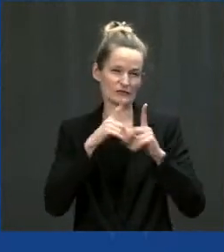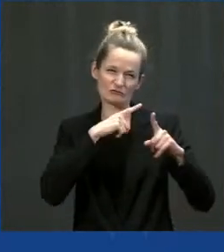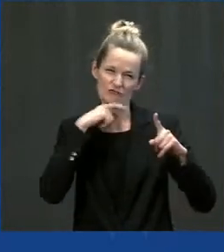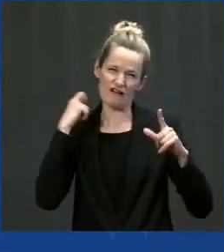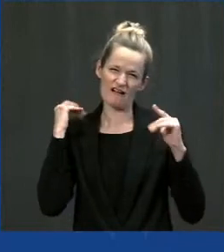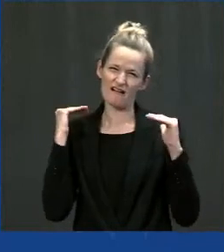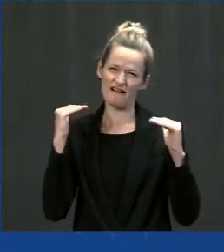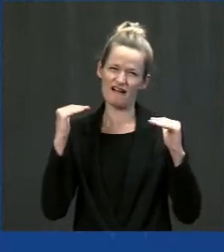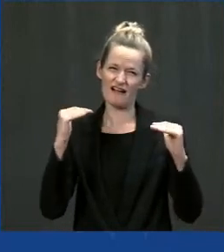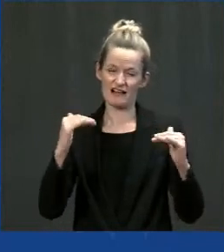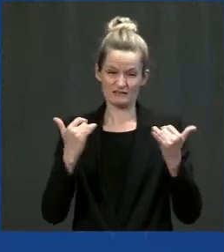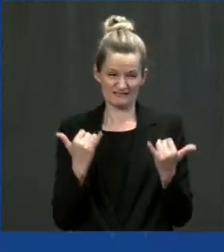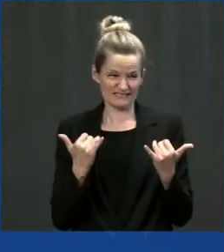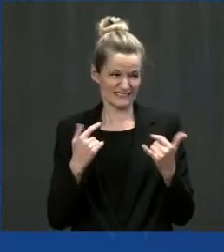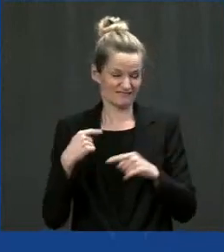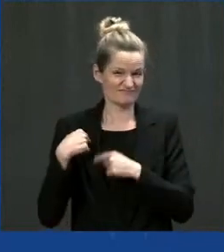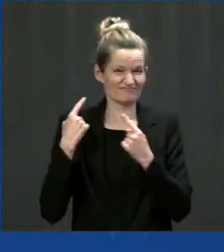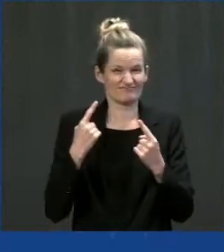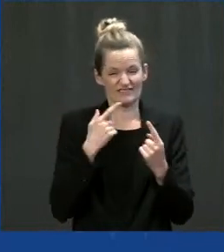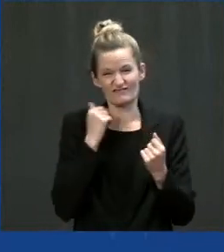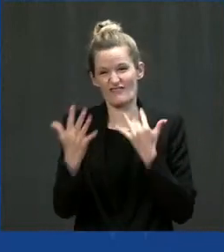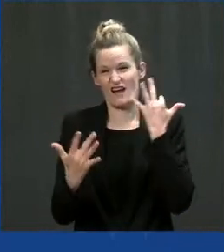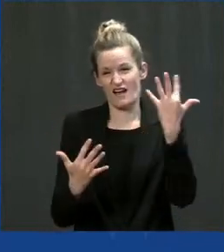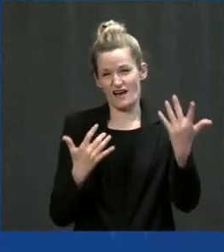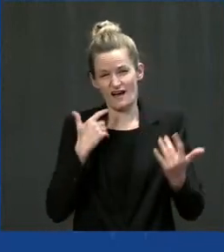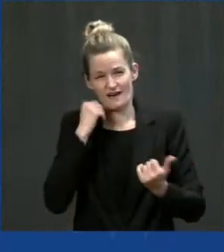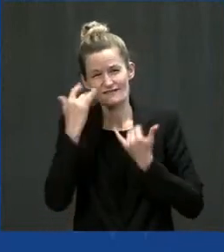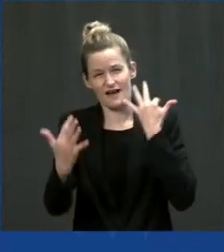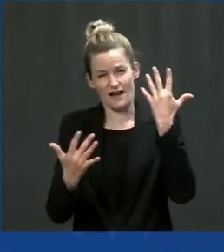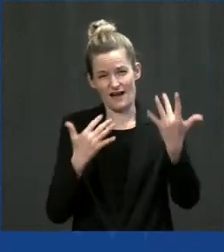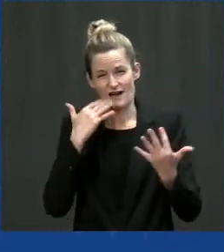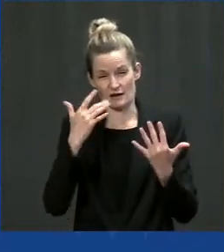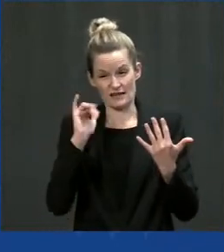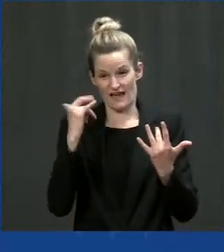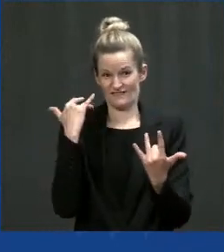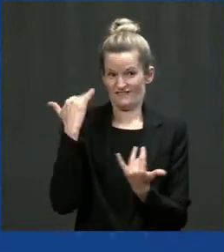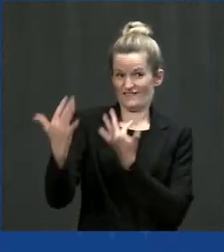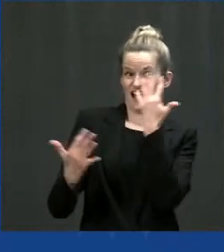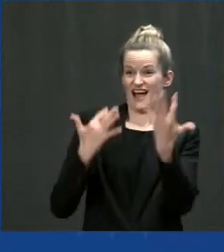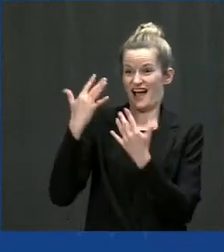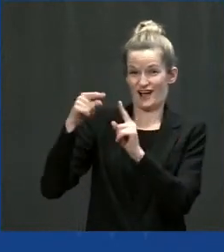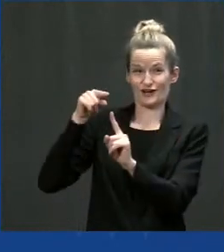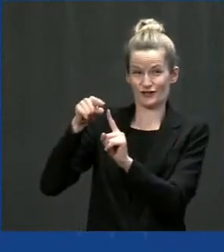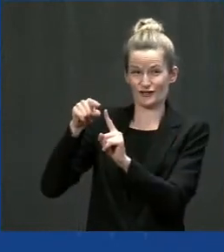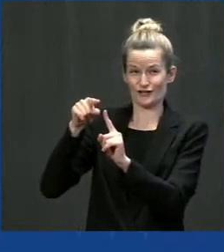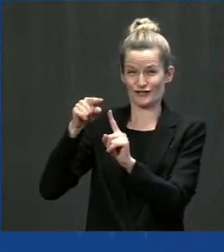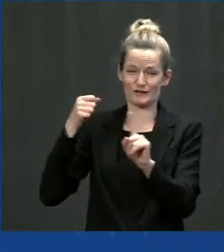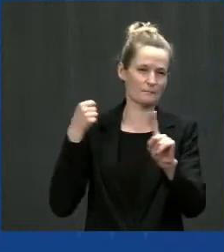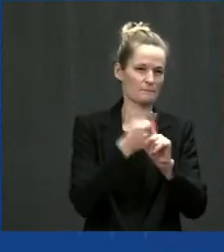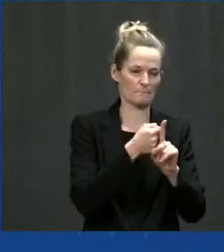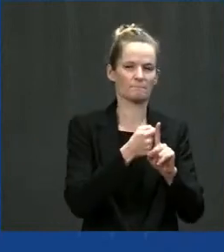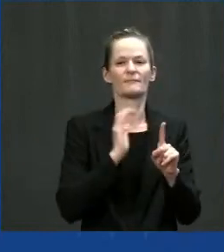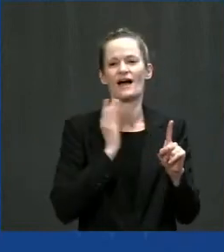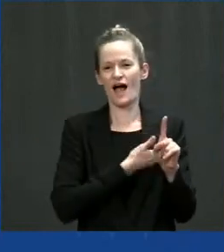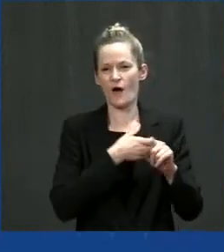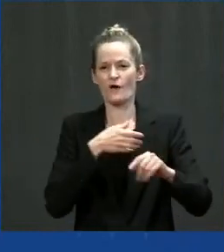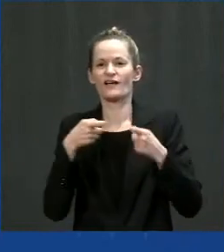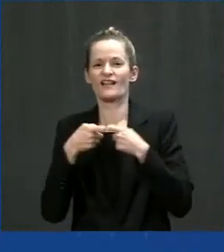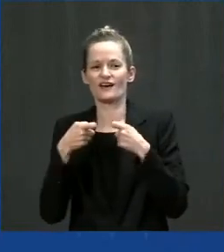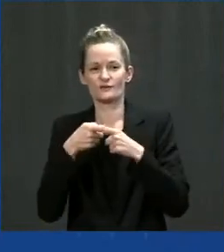that not only put our power grid in danger locally, but our firefighters as well.